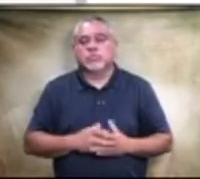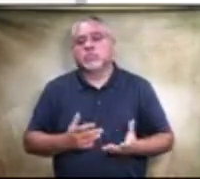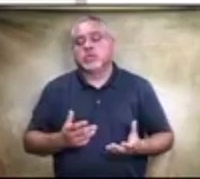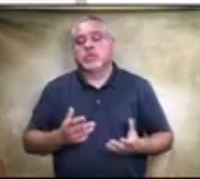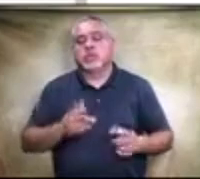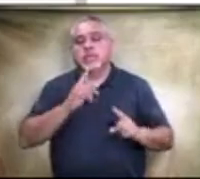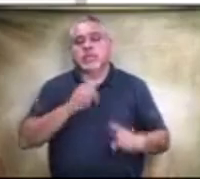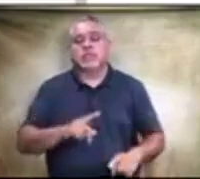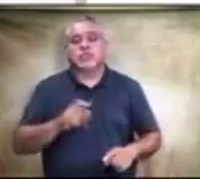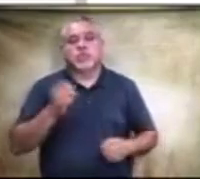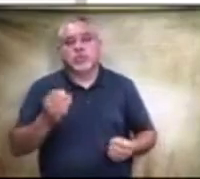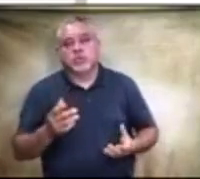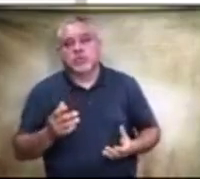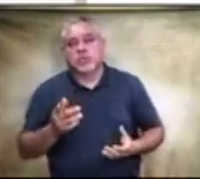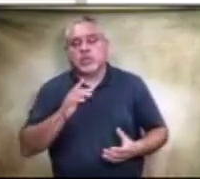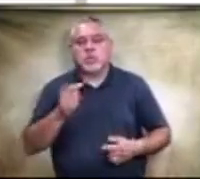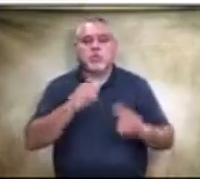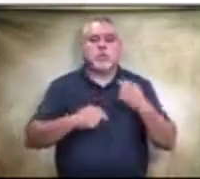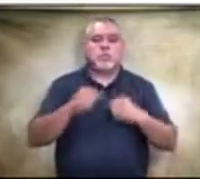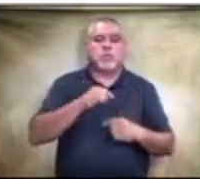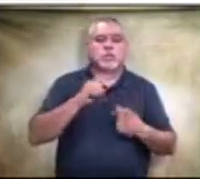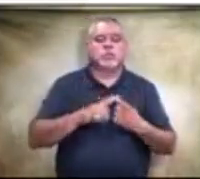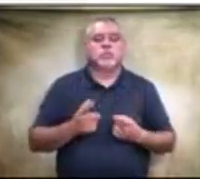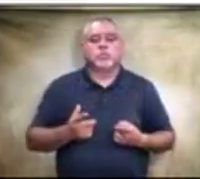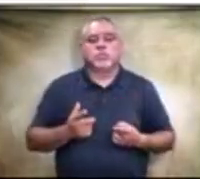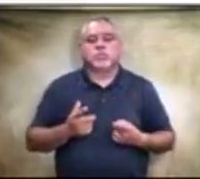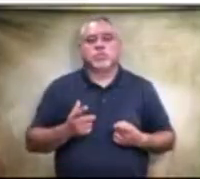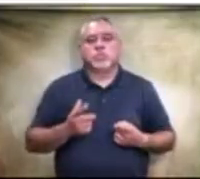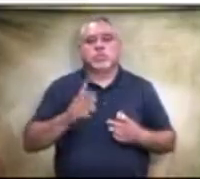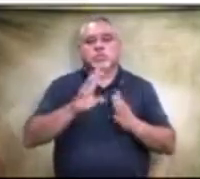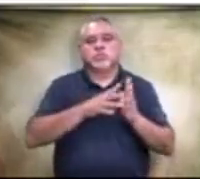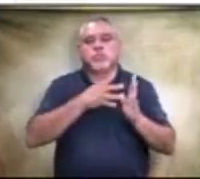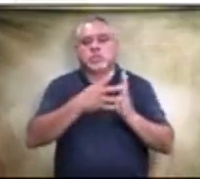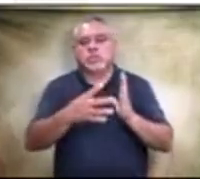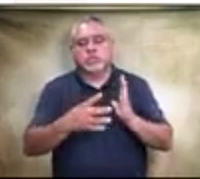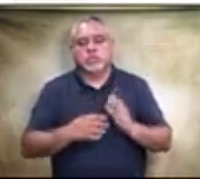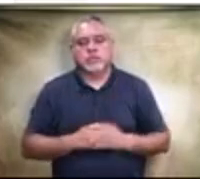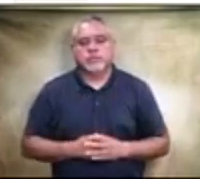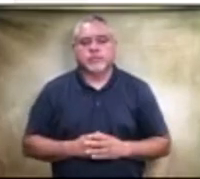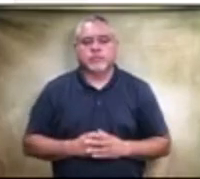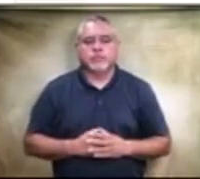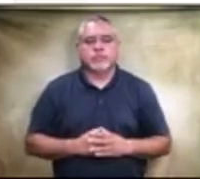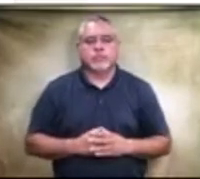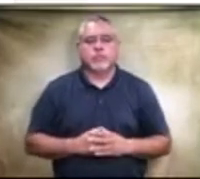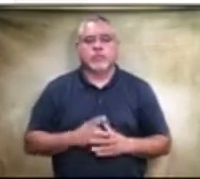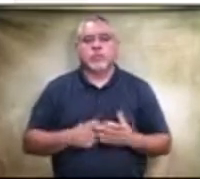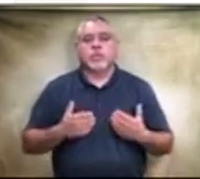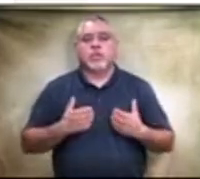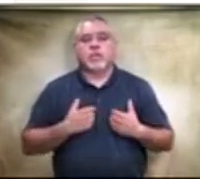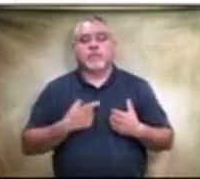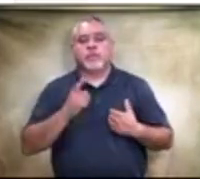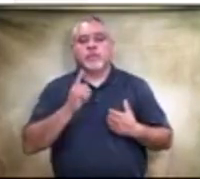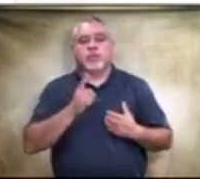so if i can go back to the spreadsheet let me look at uh what what we have here on on